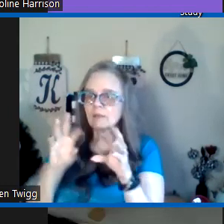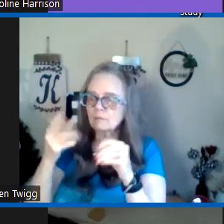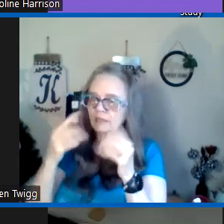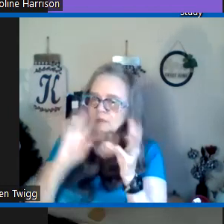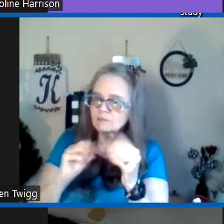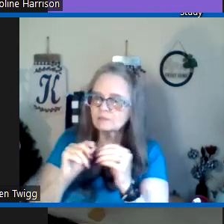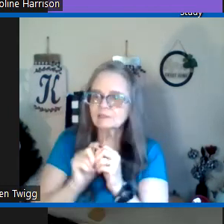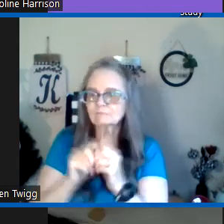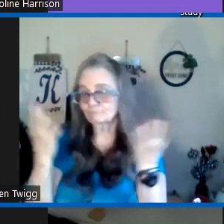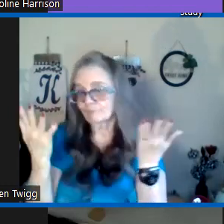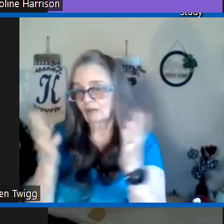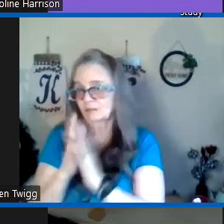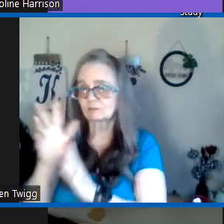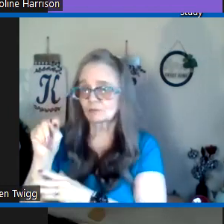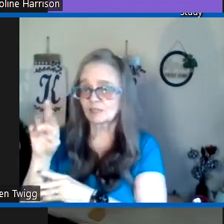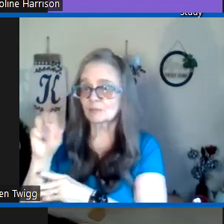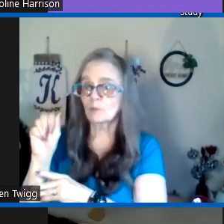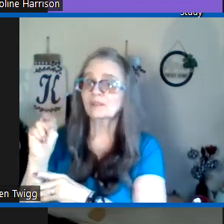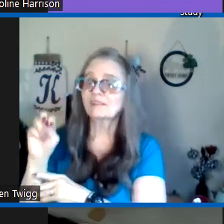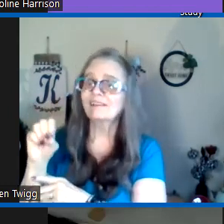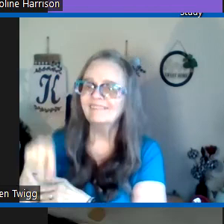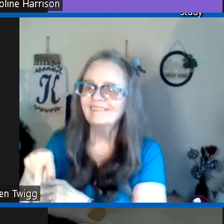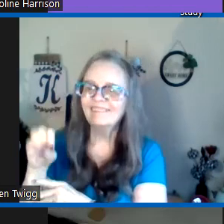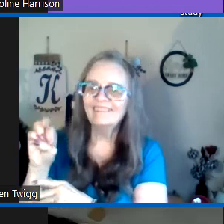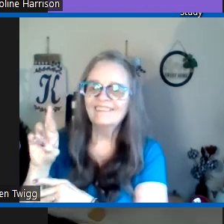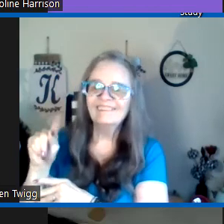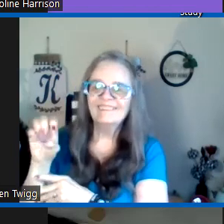he was I don't know transported